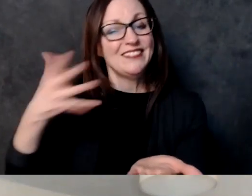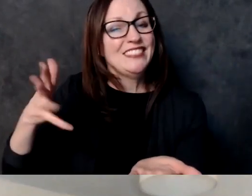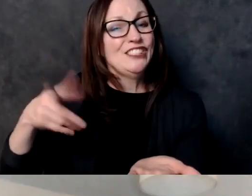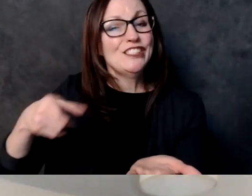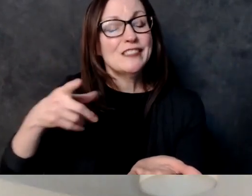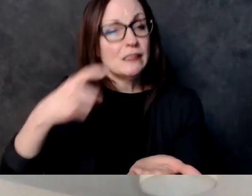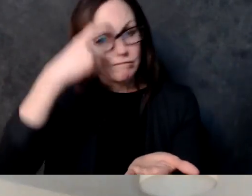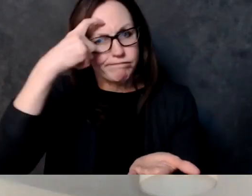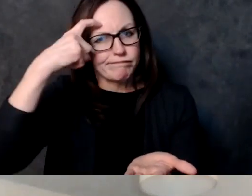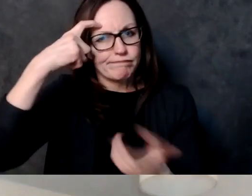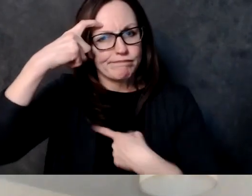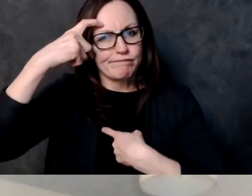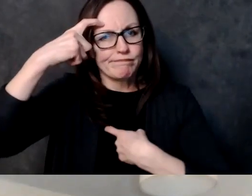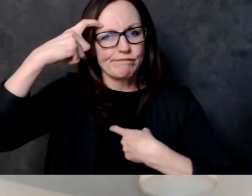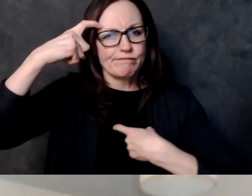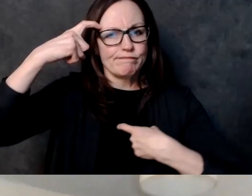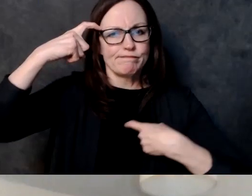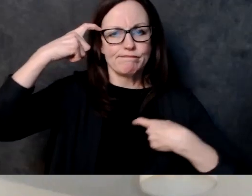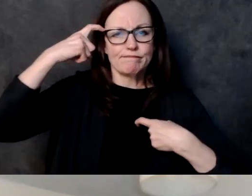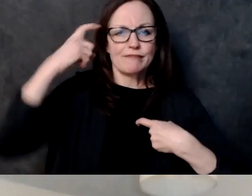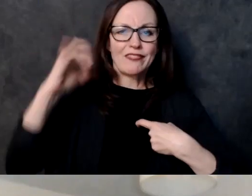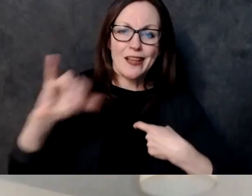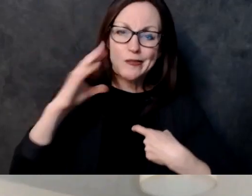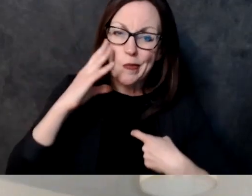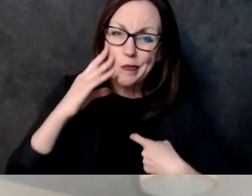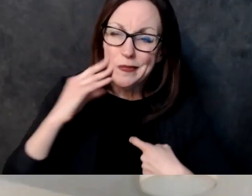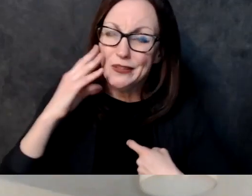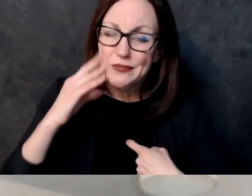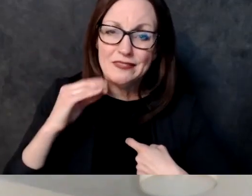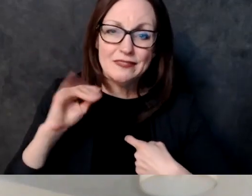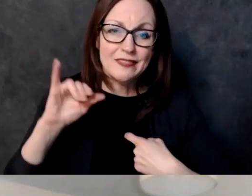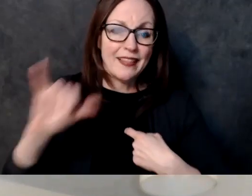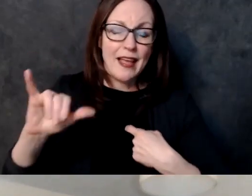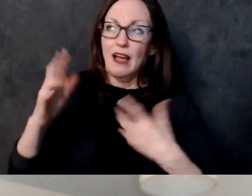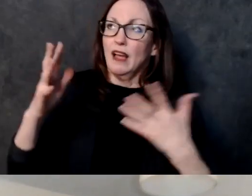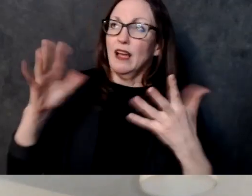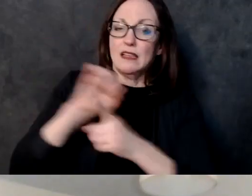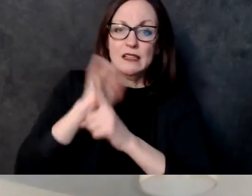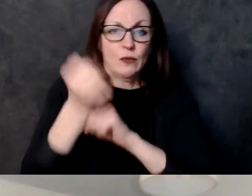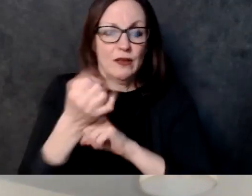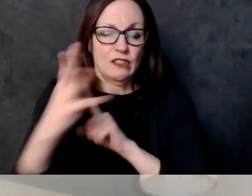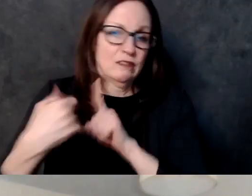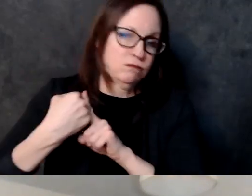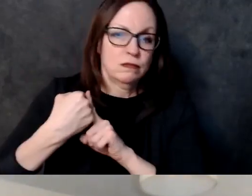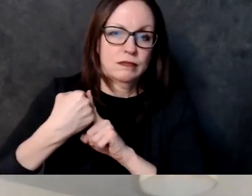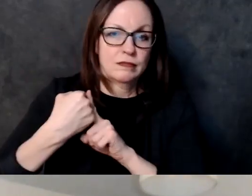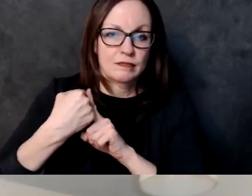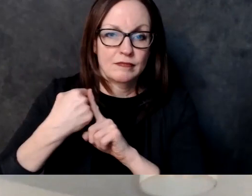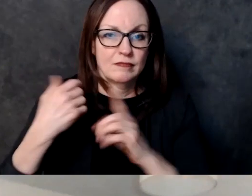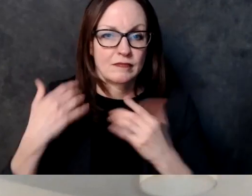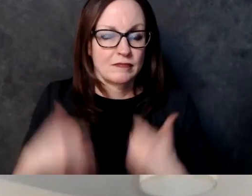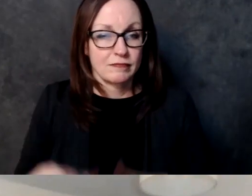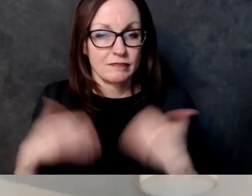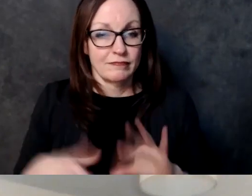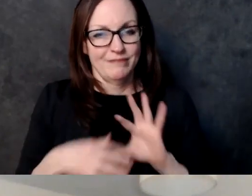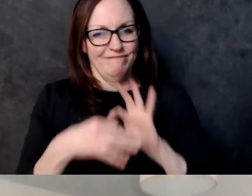there are interactions that are wildly inappropriate for the police to be engaged in and that even aside from my